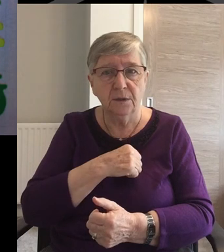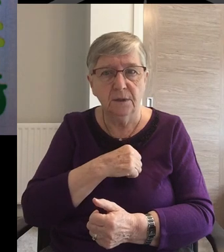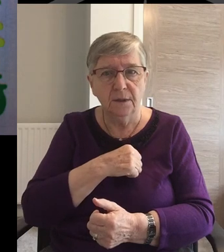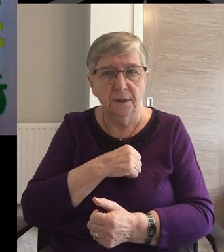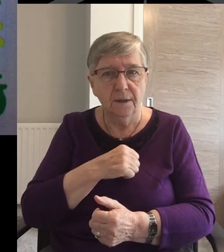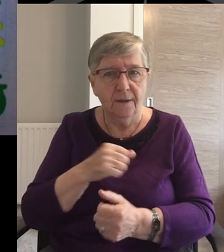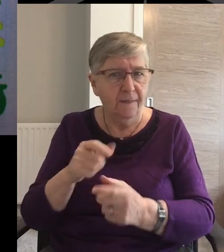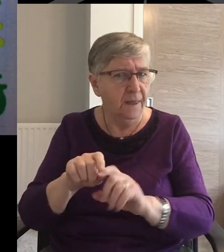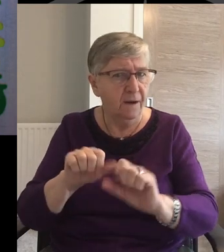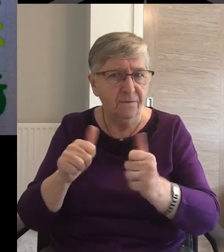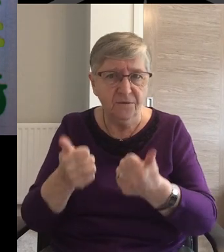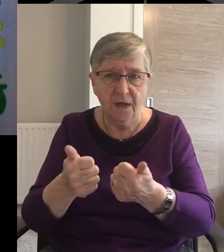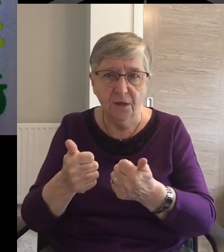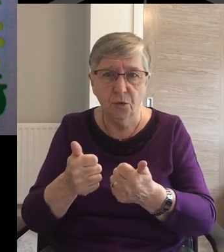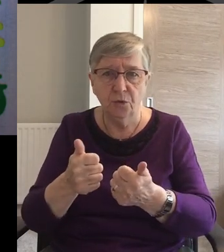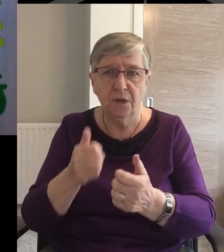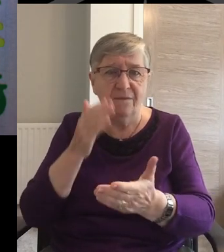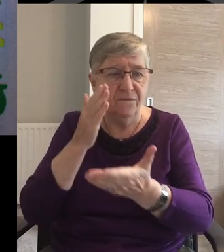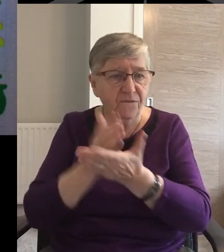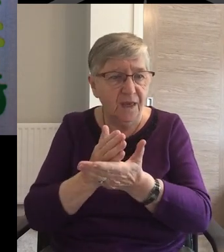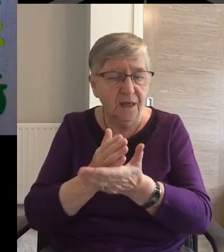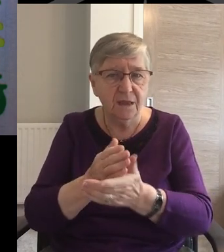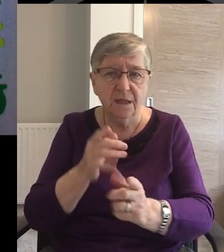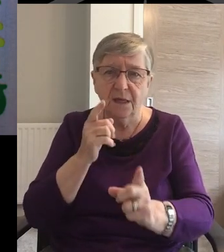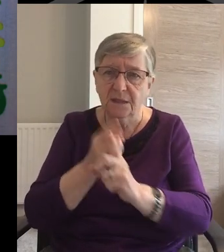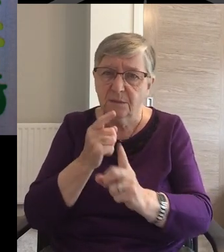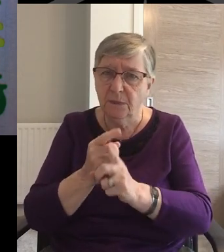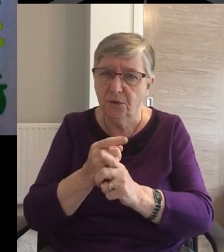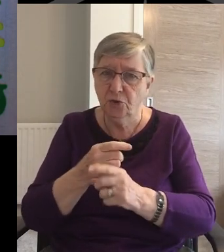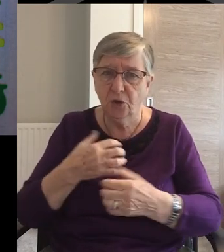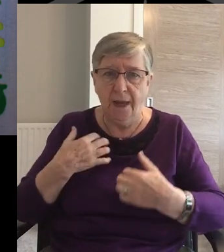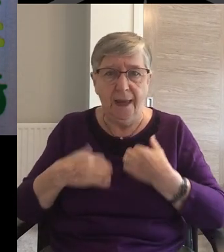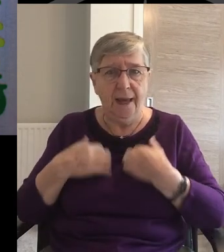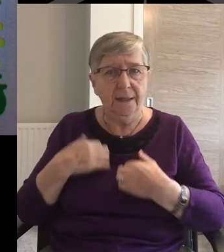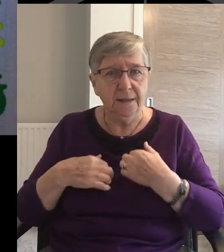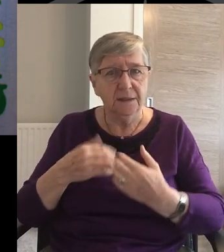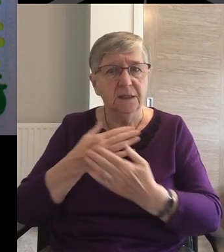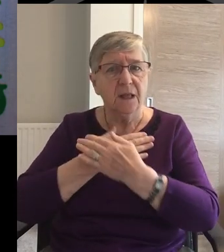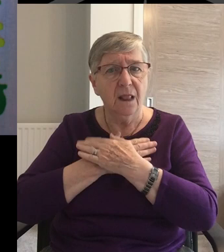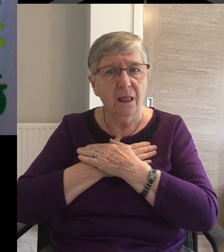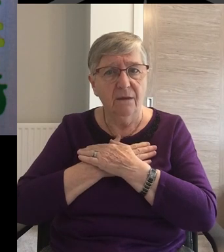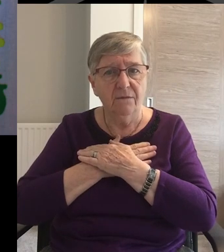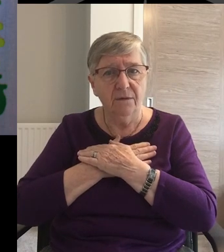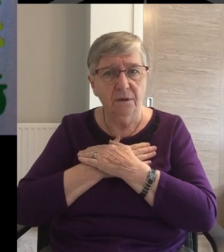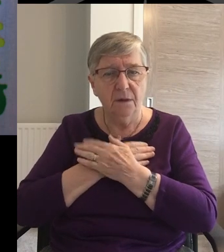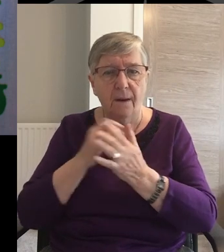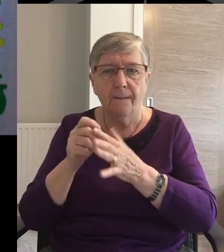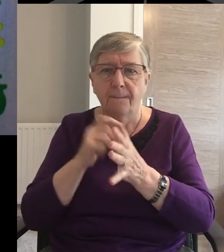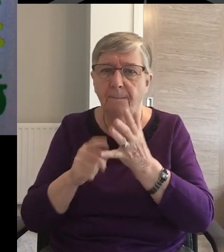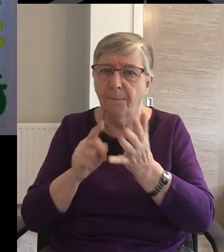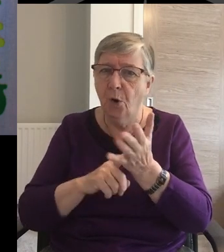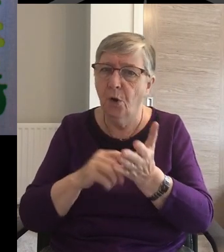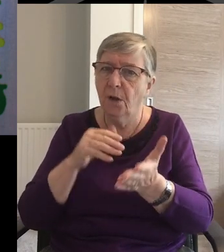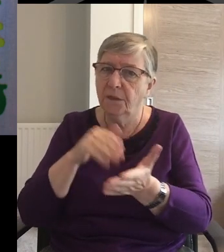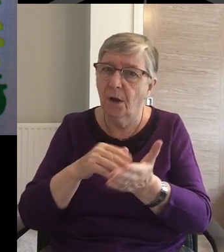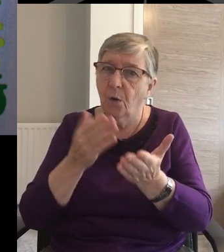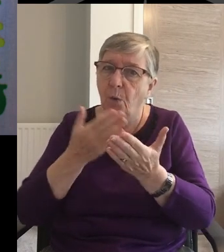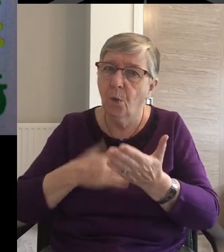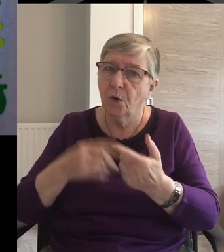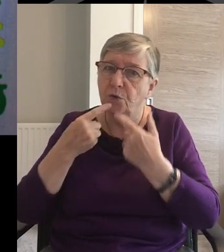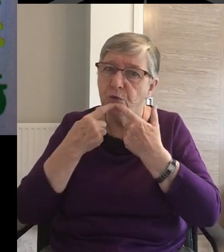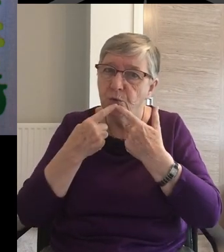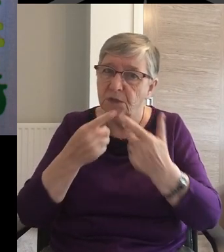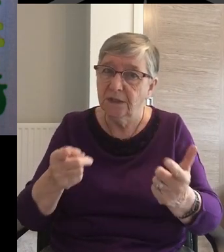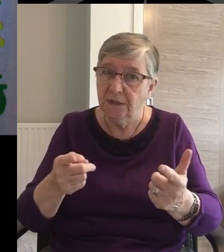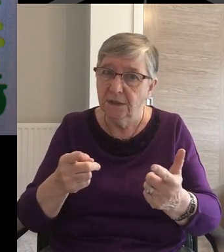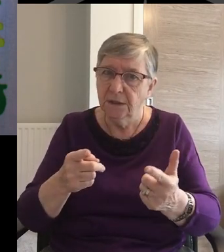faith, speech Knowledge, earnestness and love But Paul now wants to see A demonstrable effect of